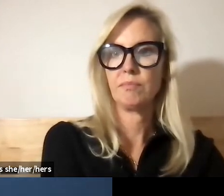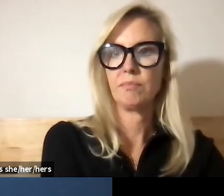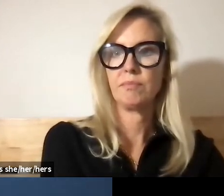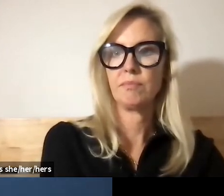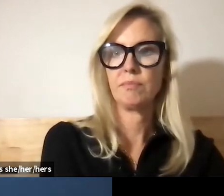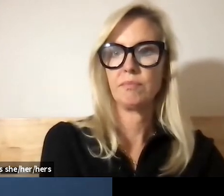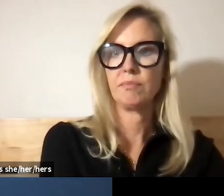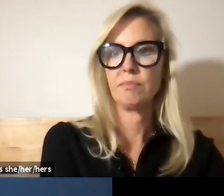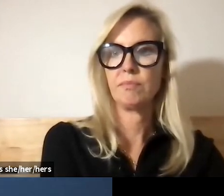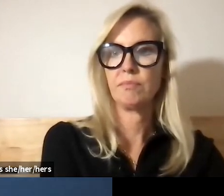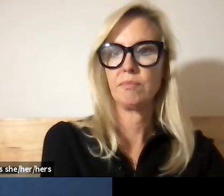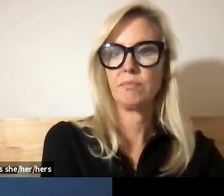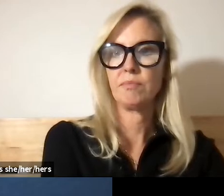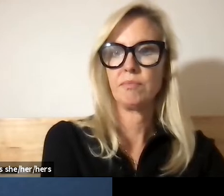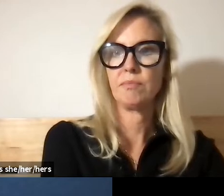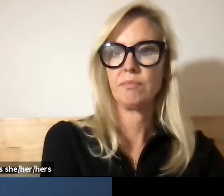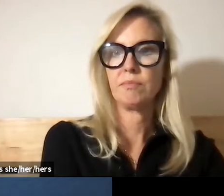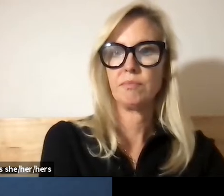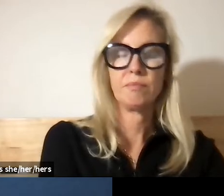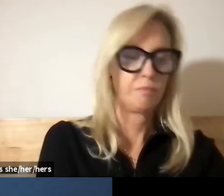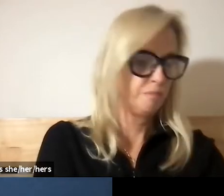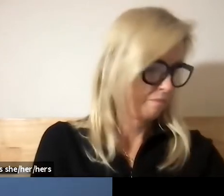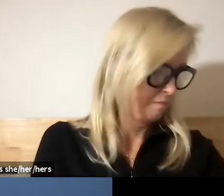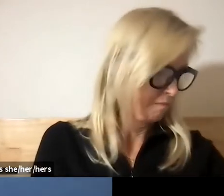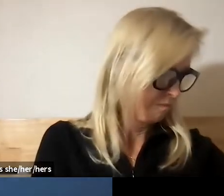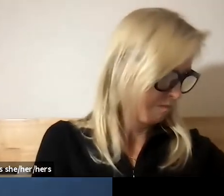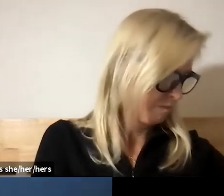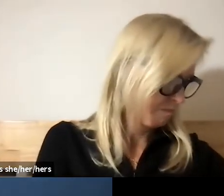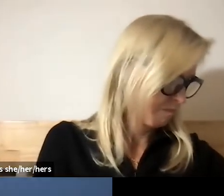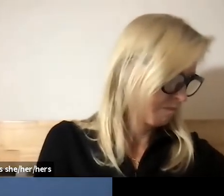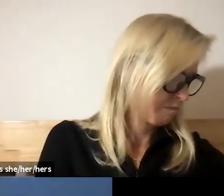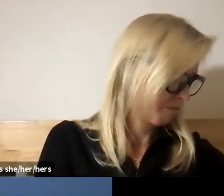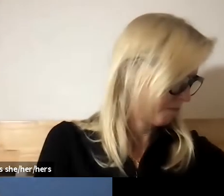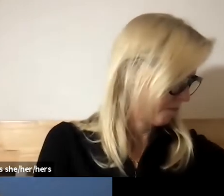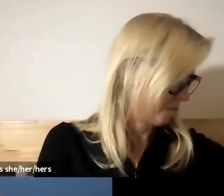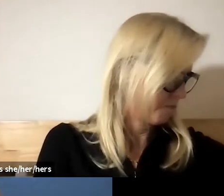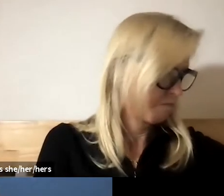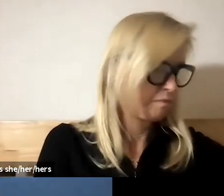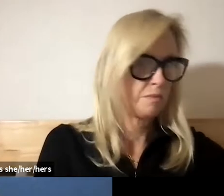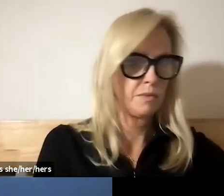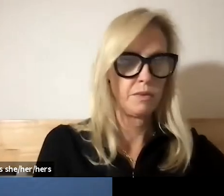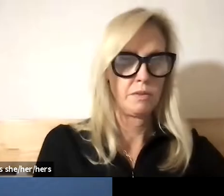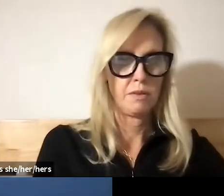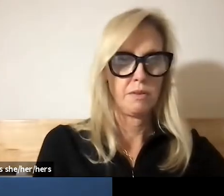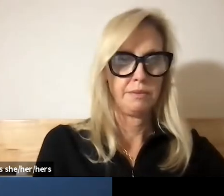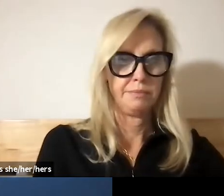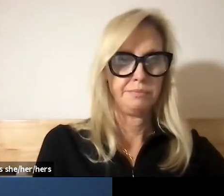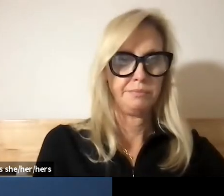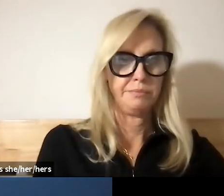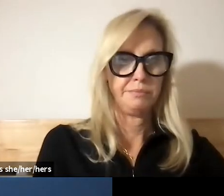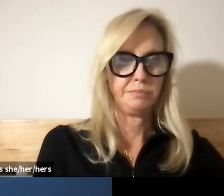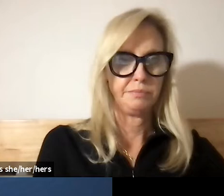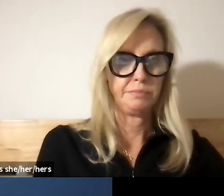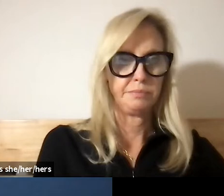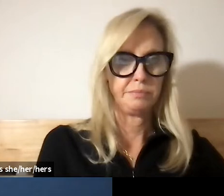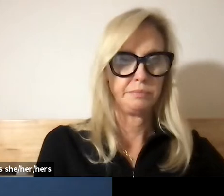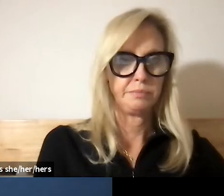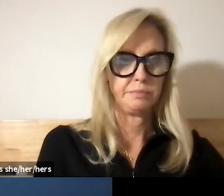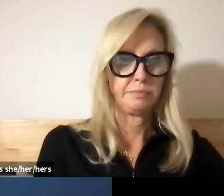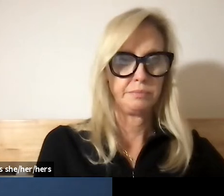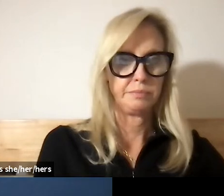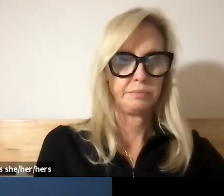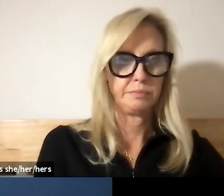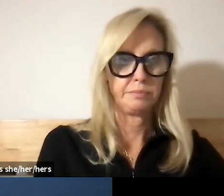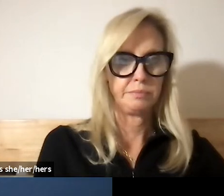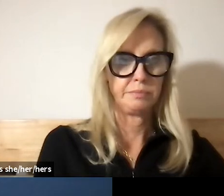activated by district staff and the speaker will be notified that they can now unmute themselves in order to begin speaking the speaker